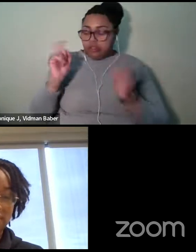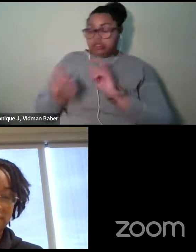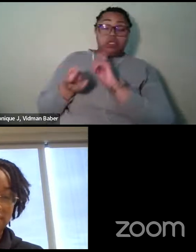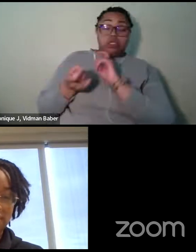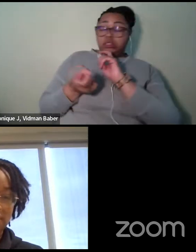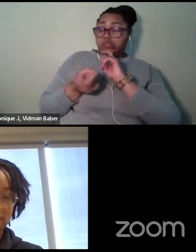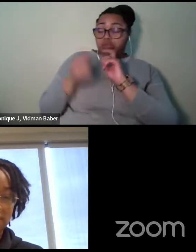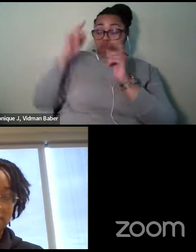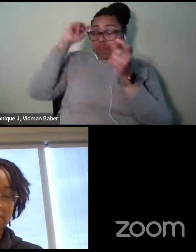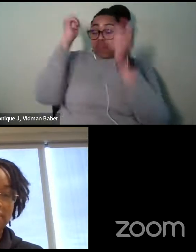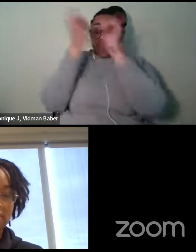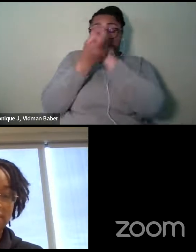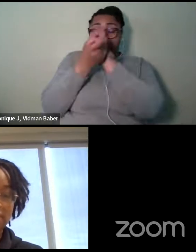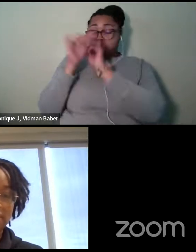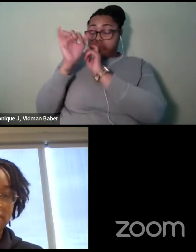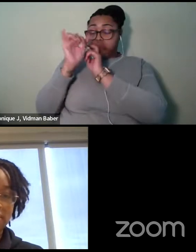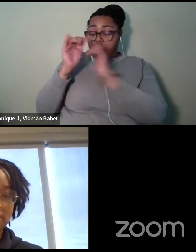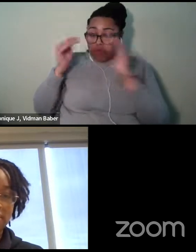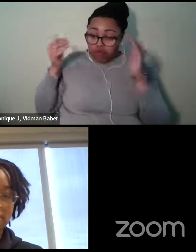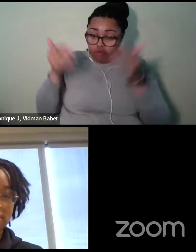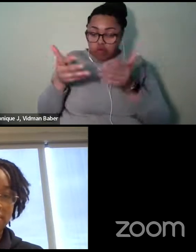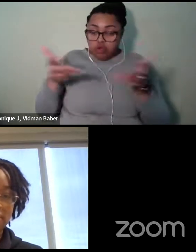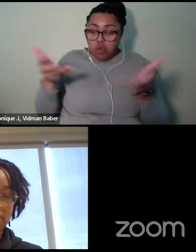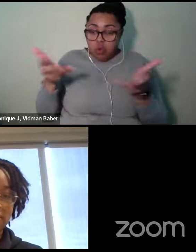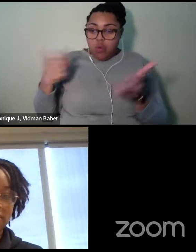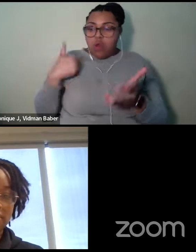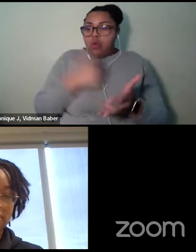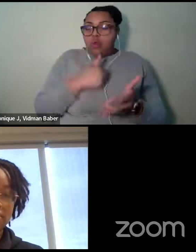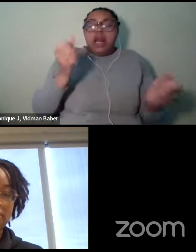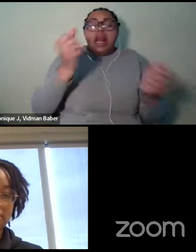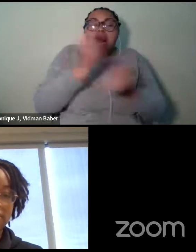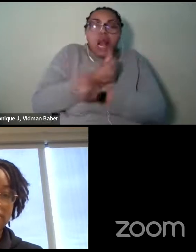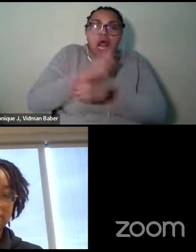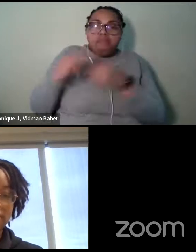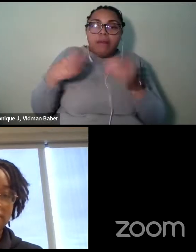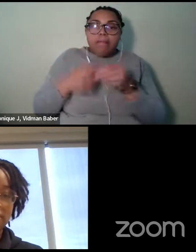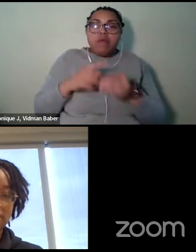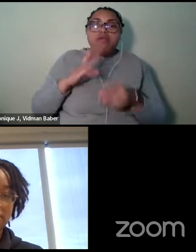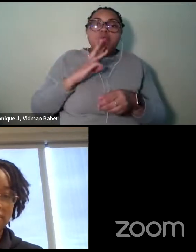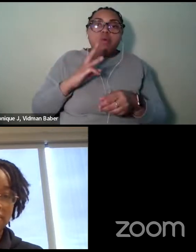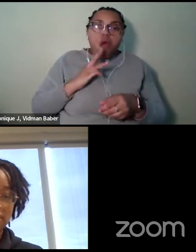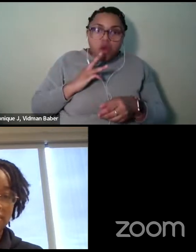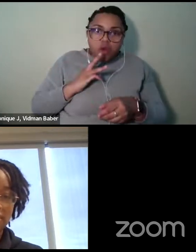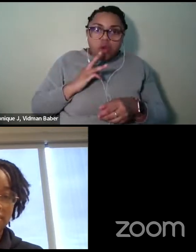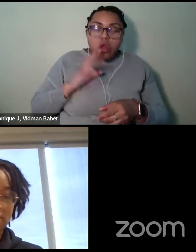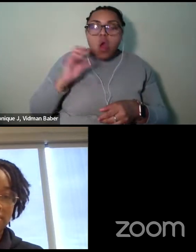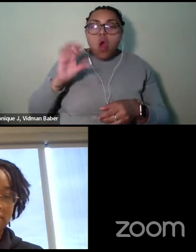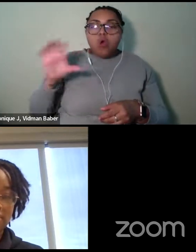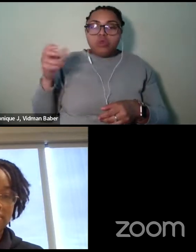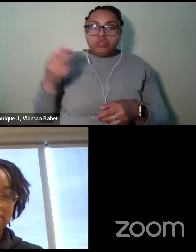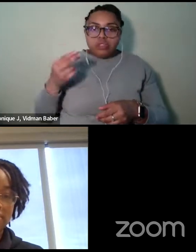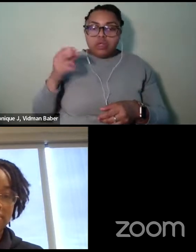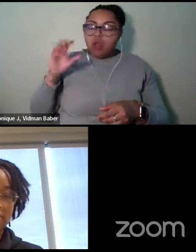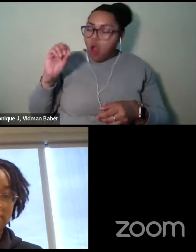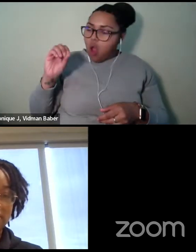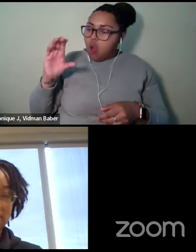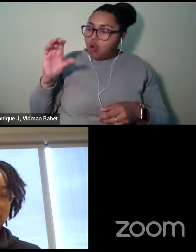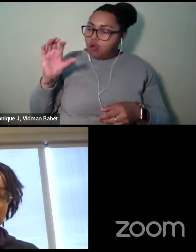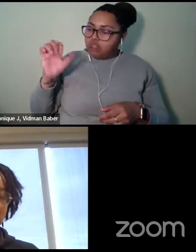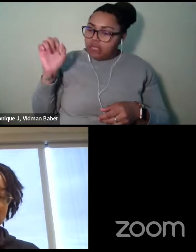love about the ocean or the beaches when we go and play. And, uh, so focus on that beauty and just